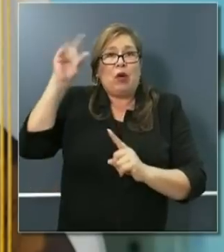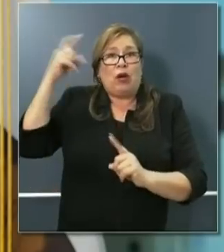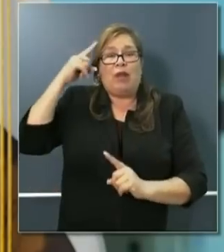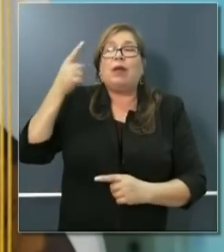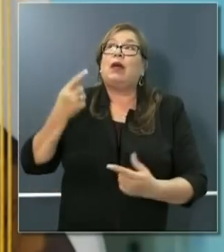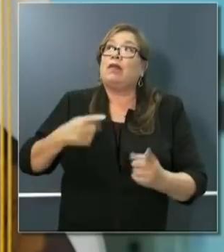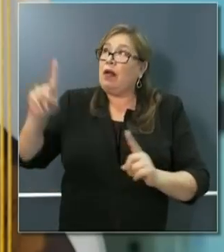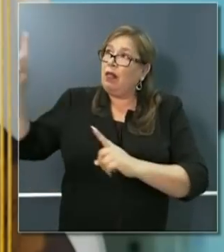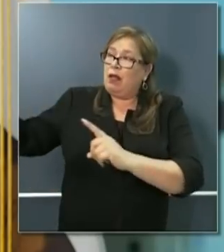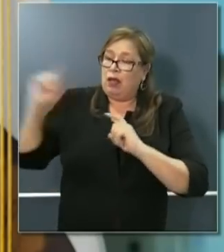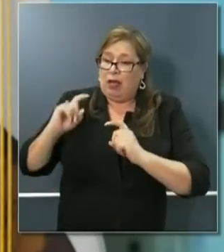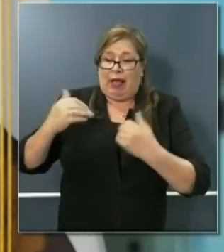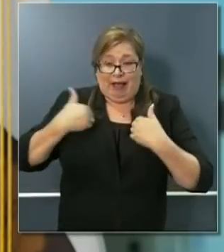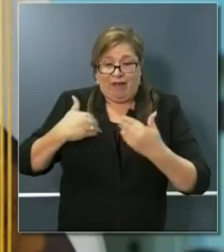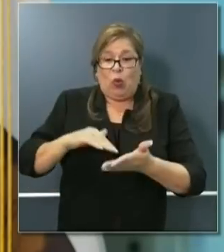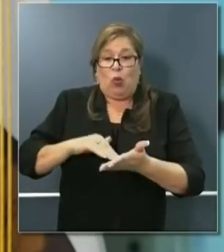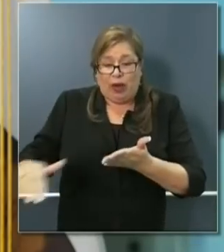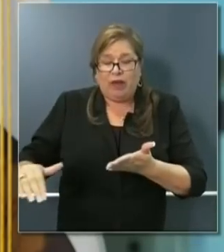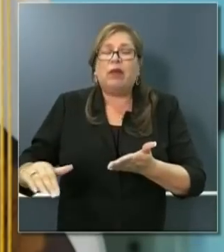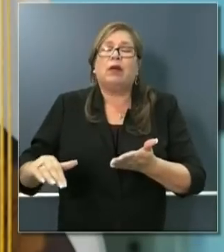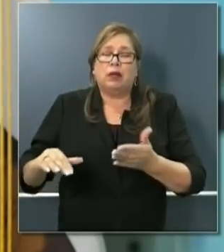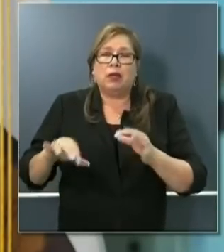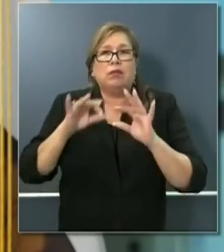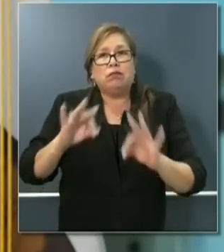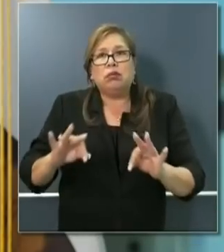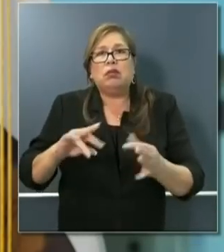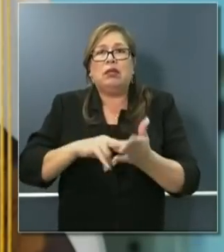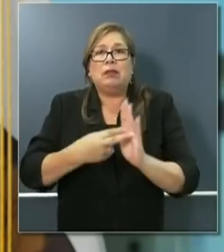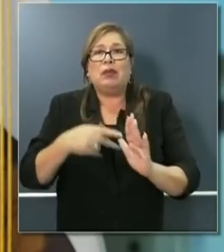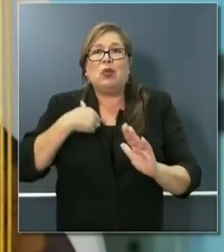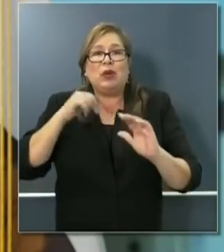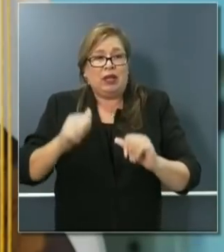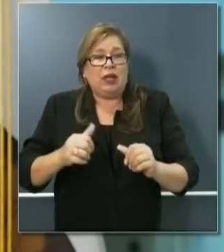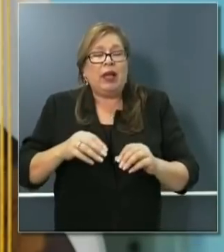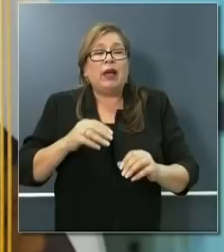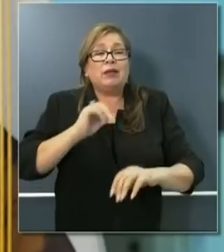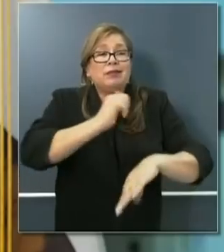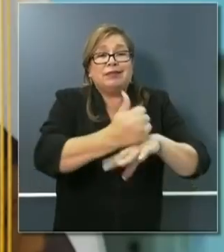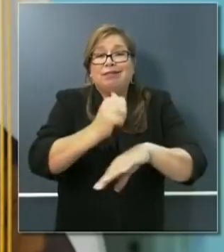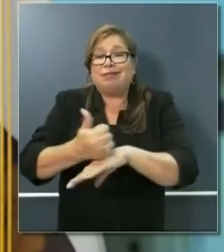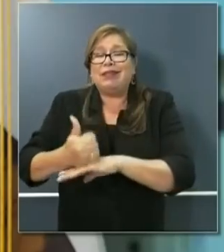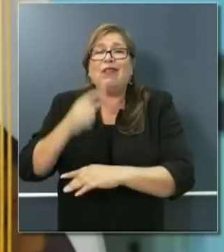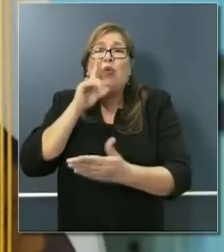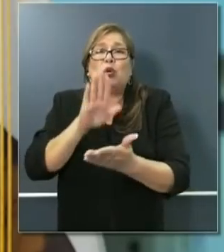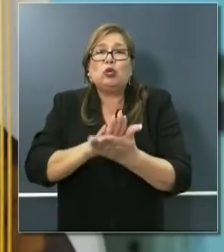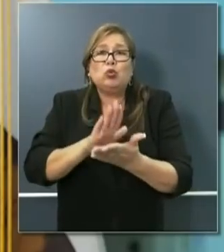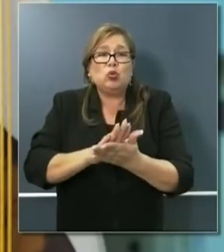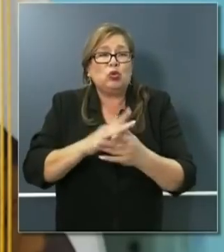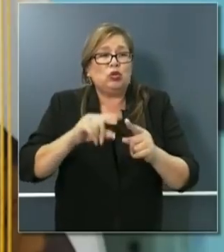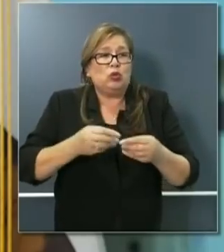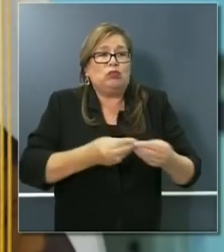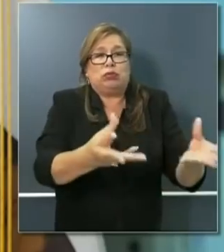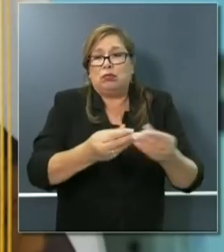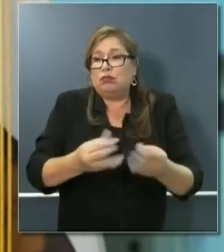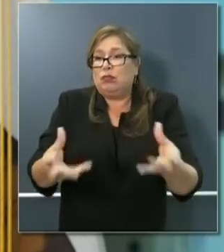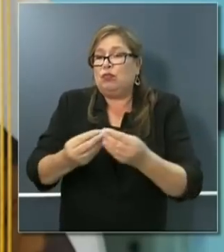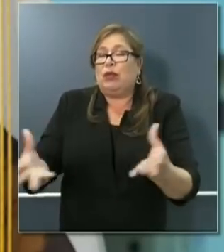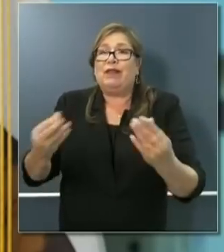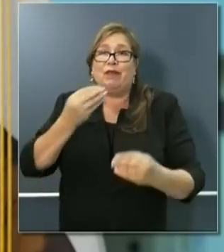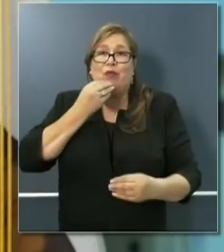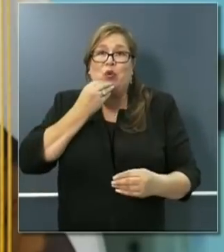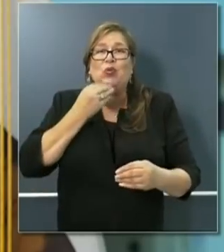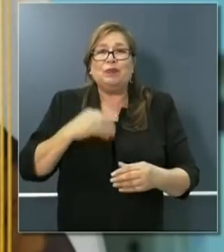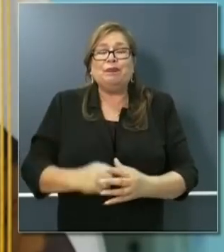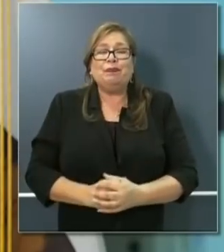and that will allow us to more substantially provide points of access for grab-and-go meals and other meals throughout our system.